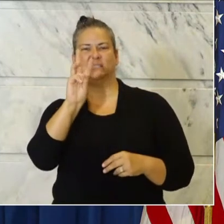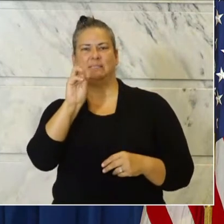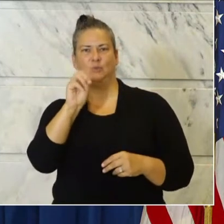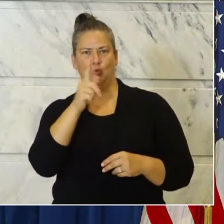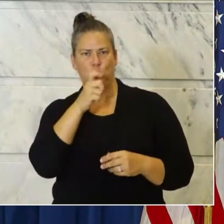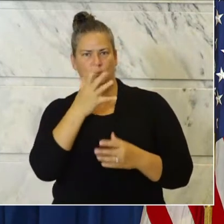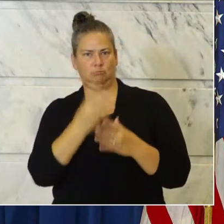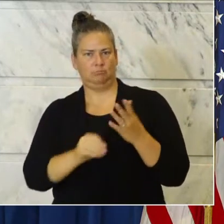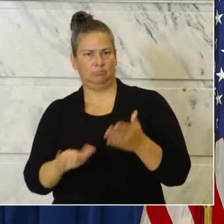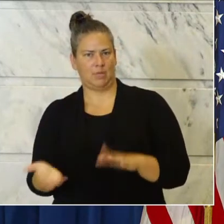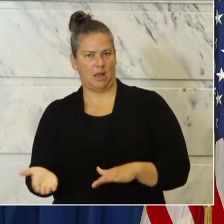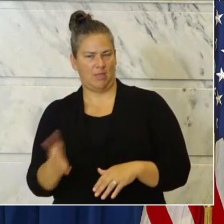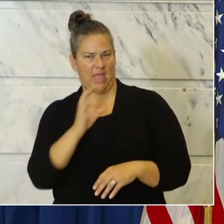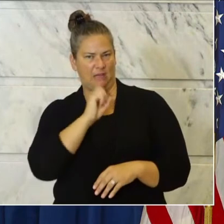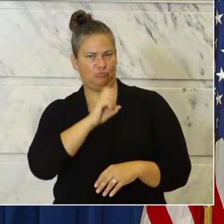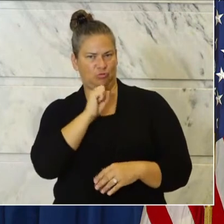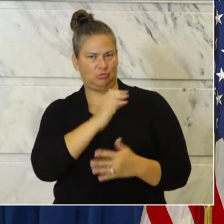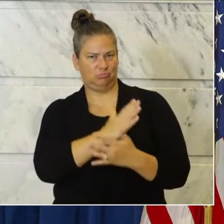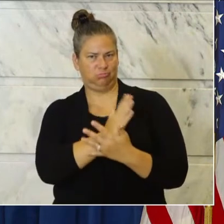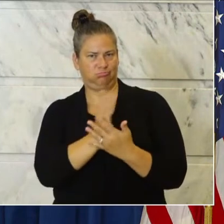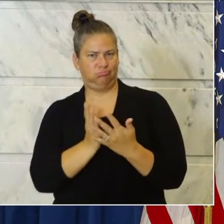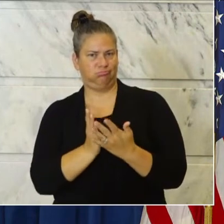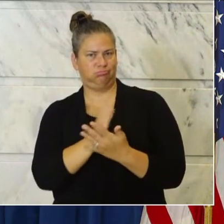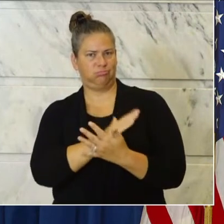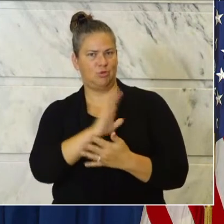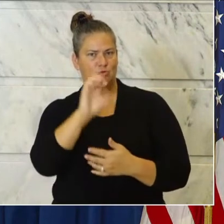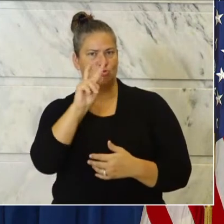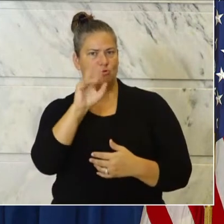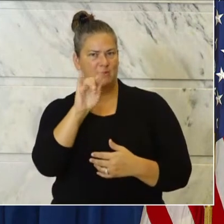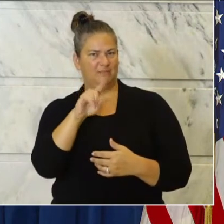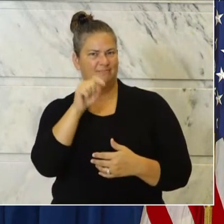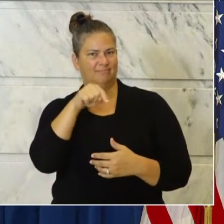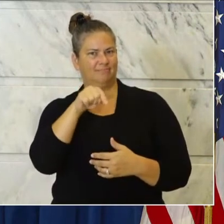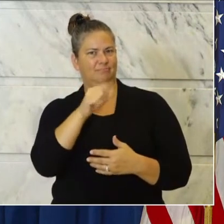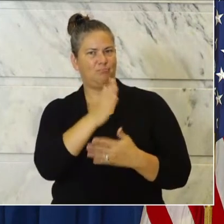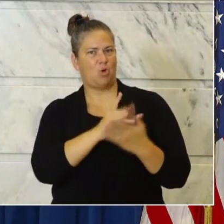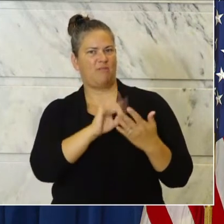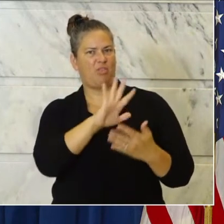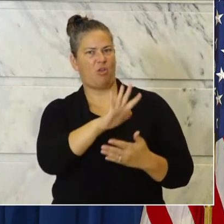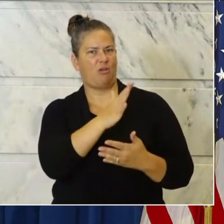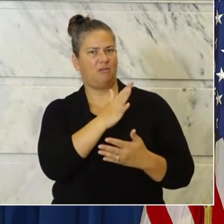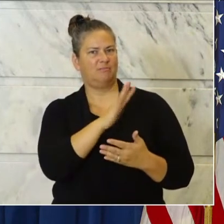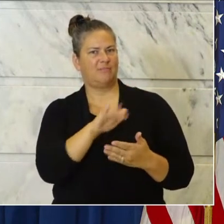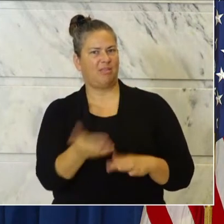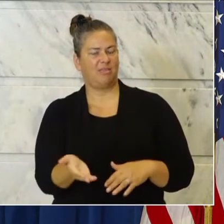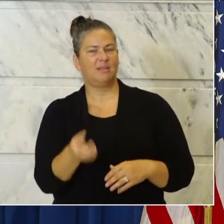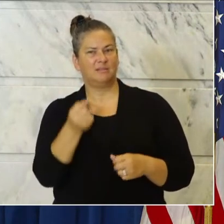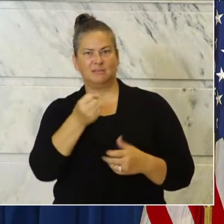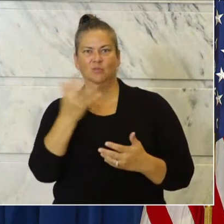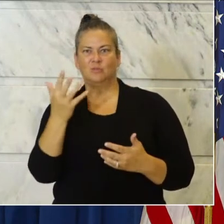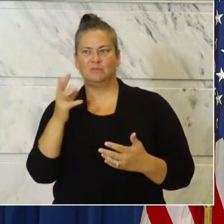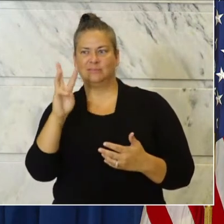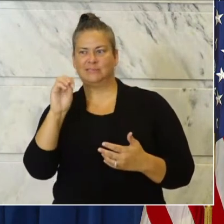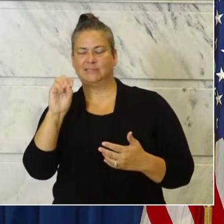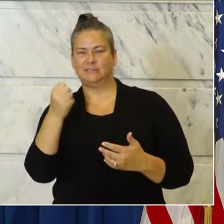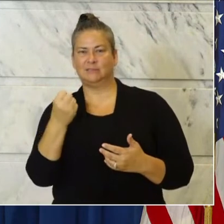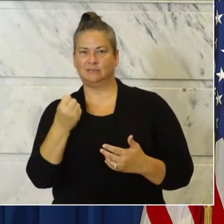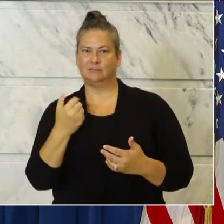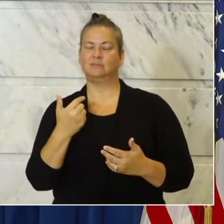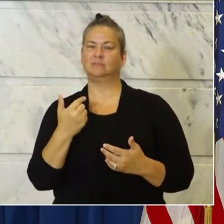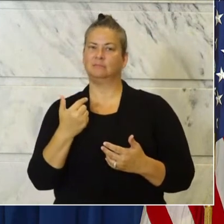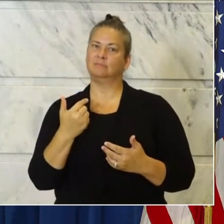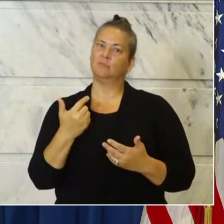away with with COVID being a factor. Number of people in their sixties increasing, I think pretty